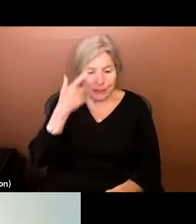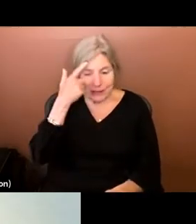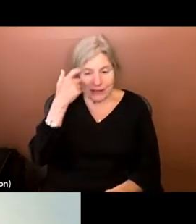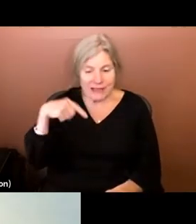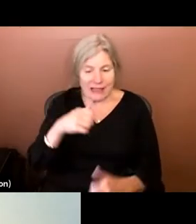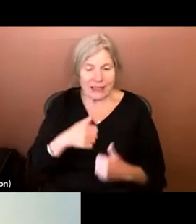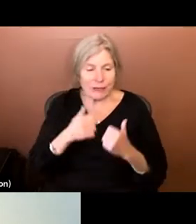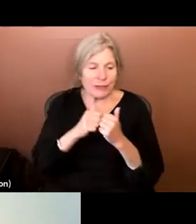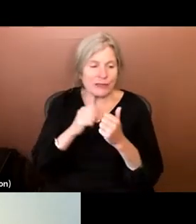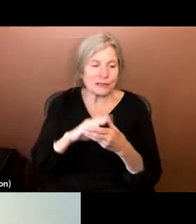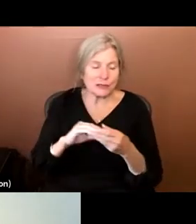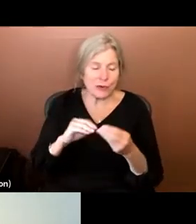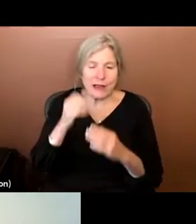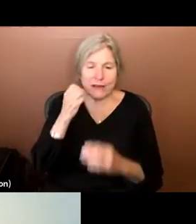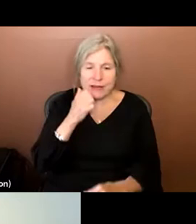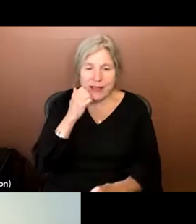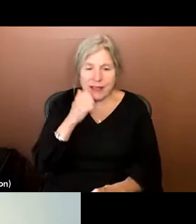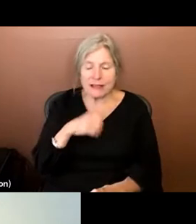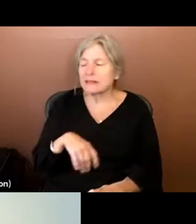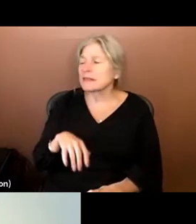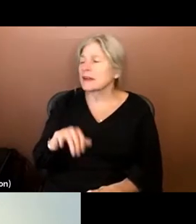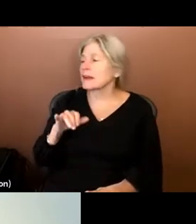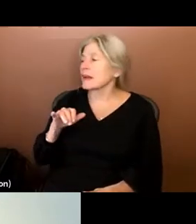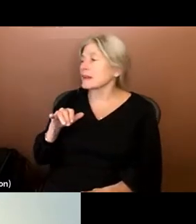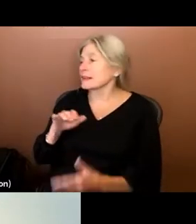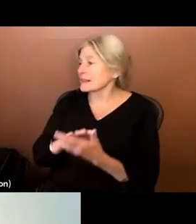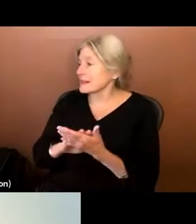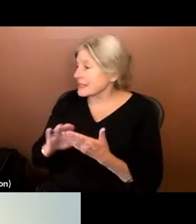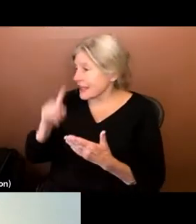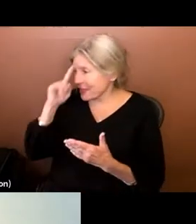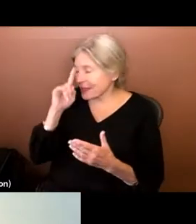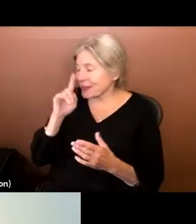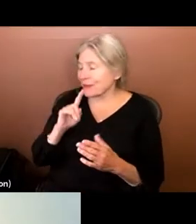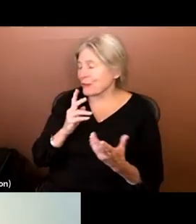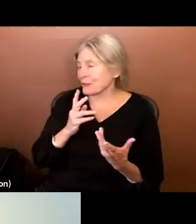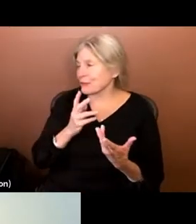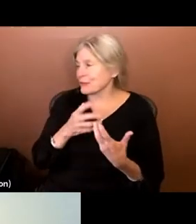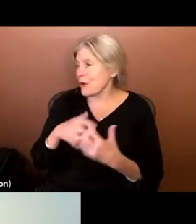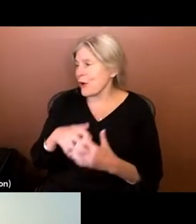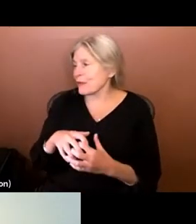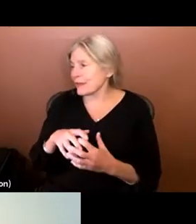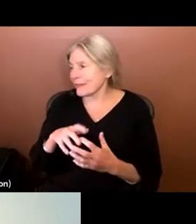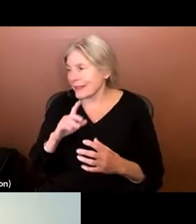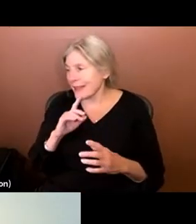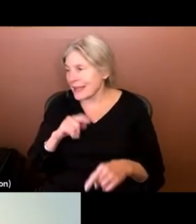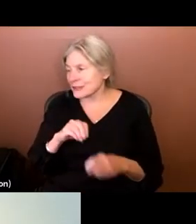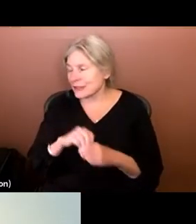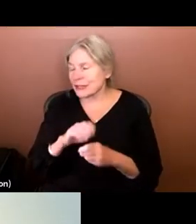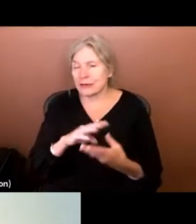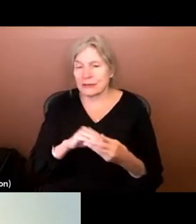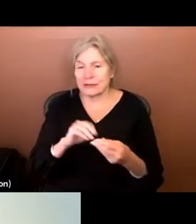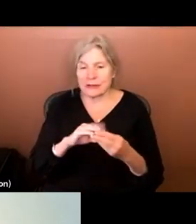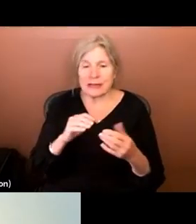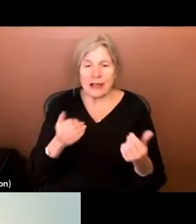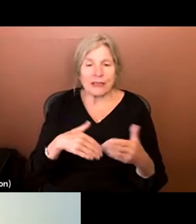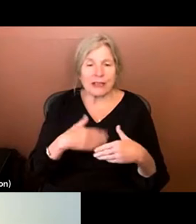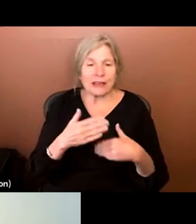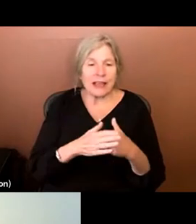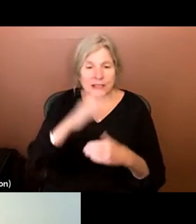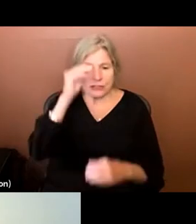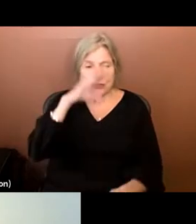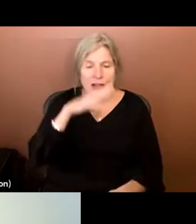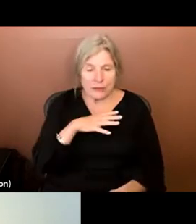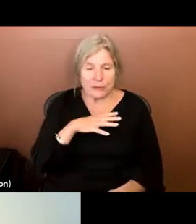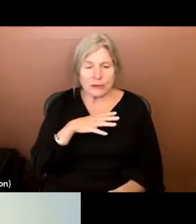Nice. I think you kind of wove in an answer through that narrative, so I appreciate that. This next gentleman, when we were